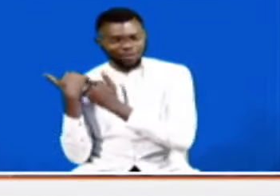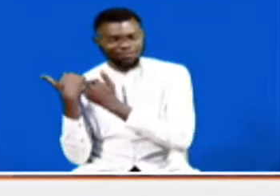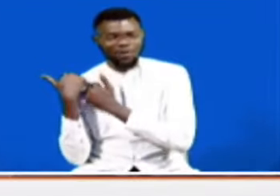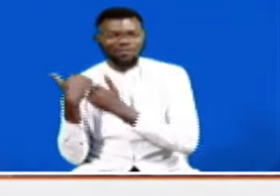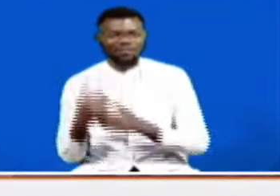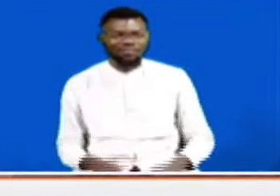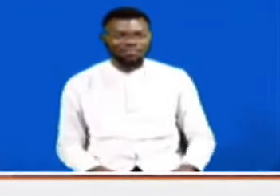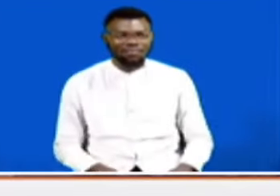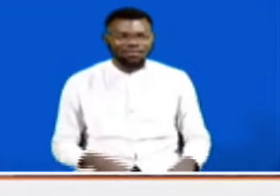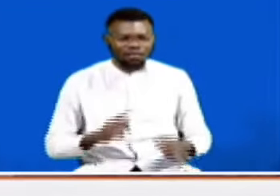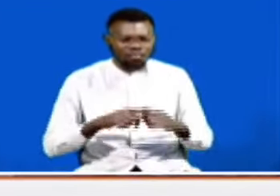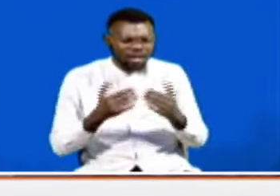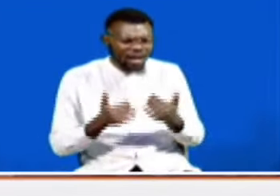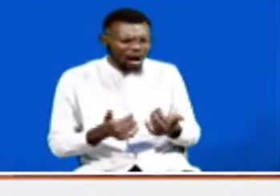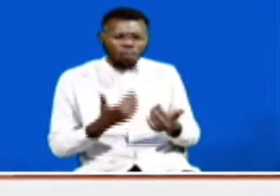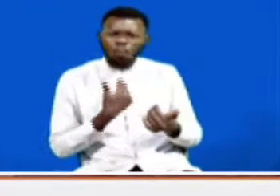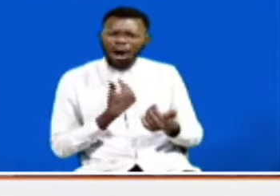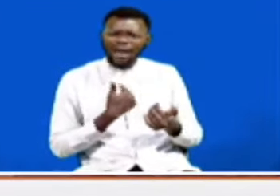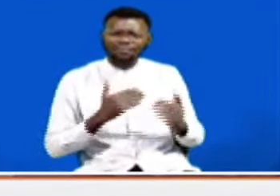for private purposes